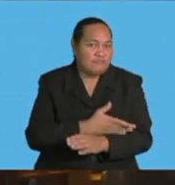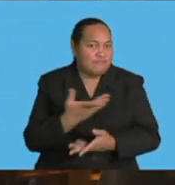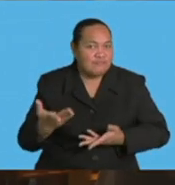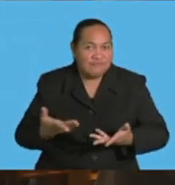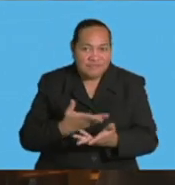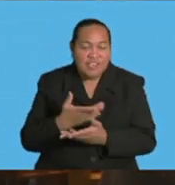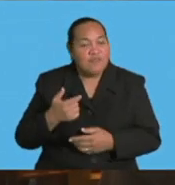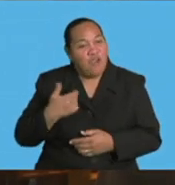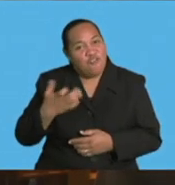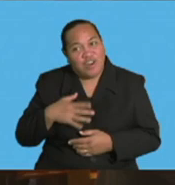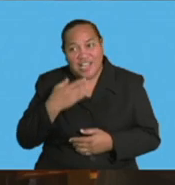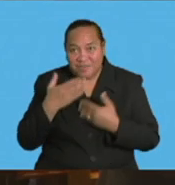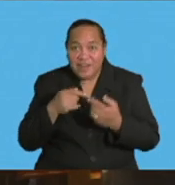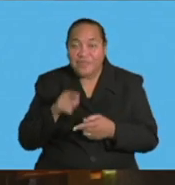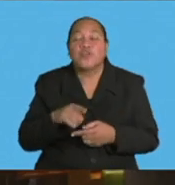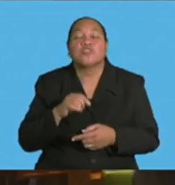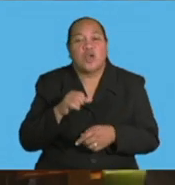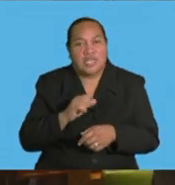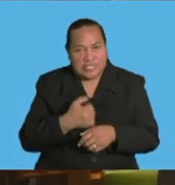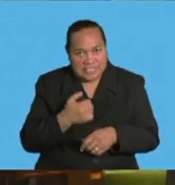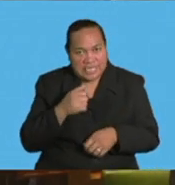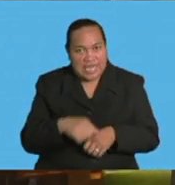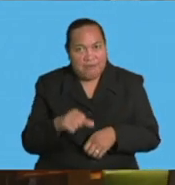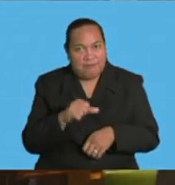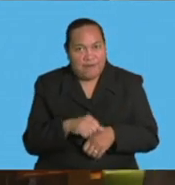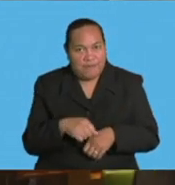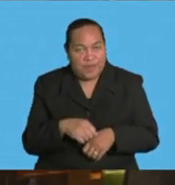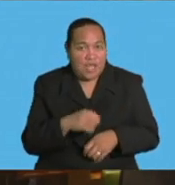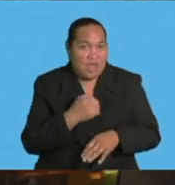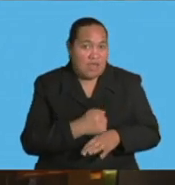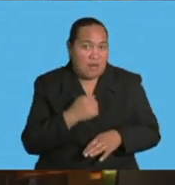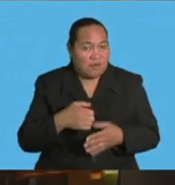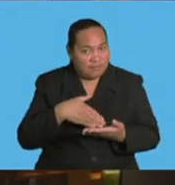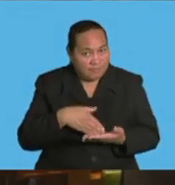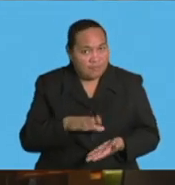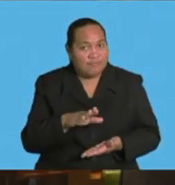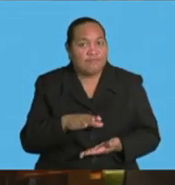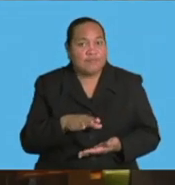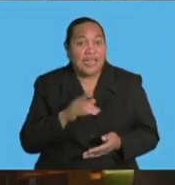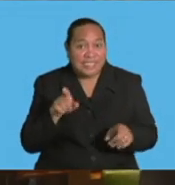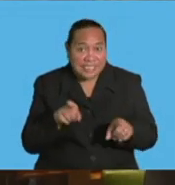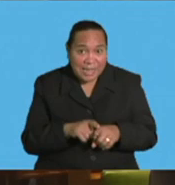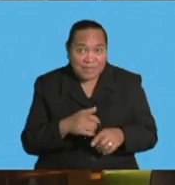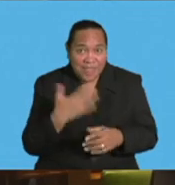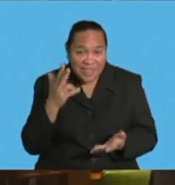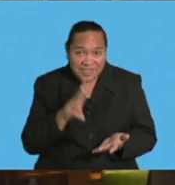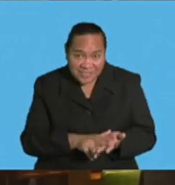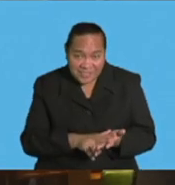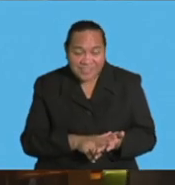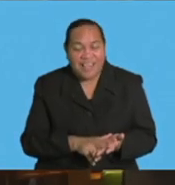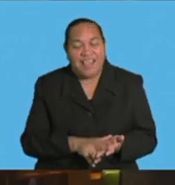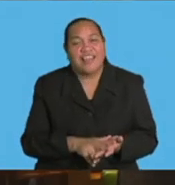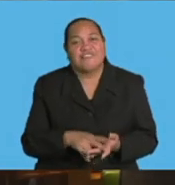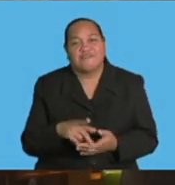alluded to earlier. So, on the 16th of April, Cabinet endorsed and on the same day it was signed